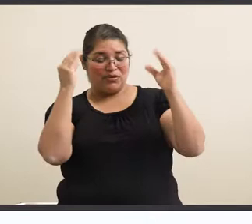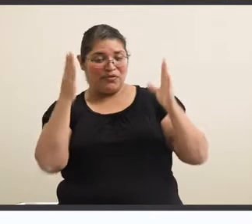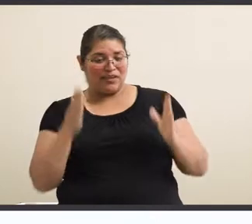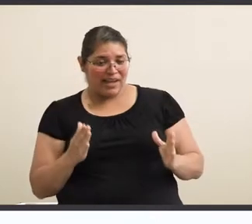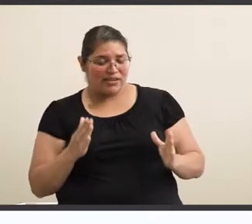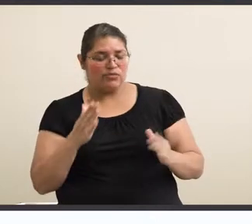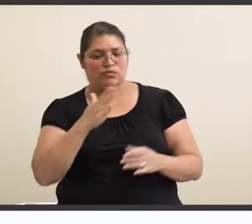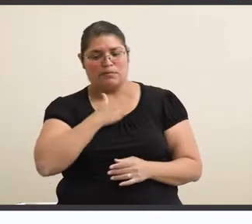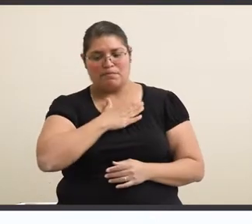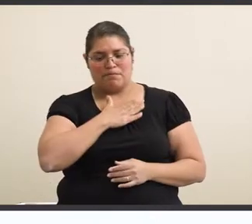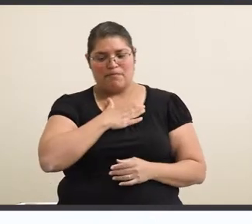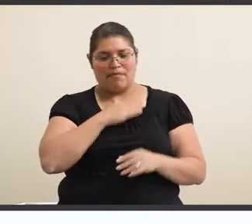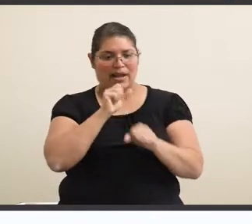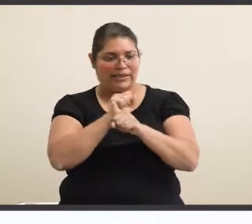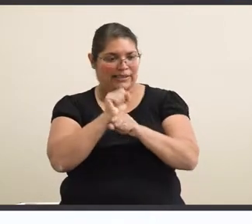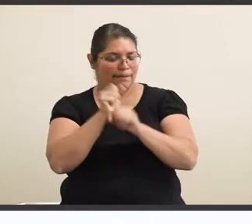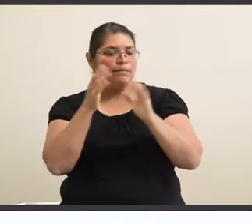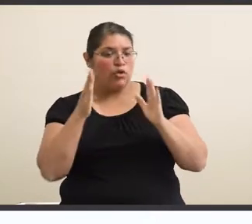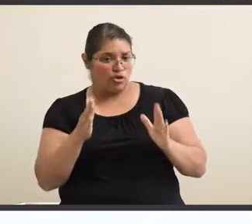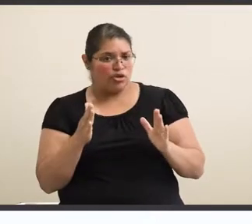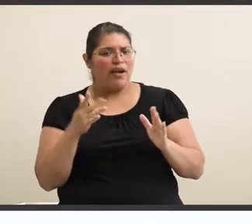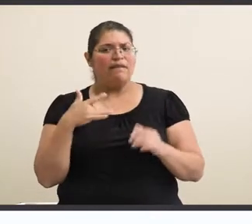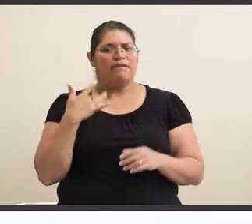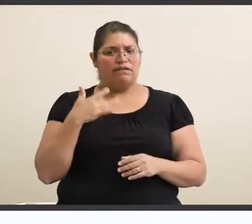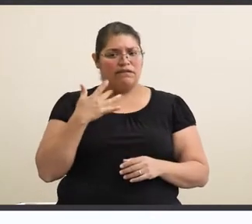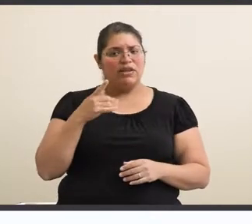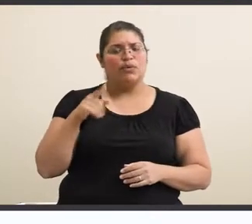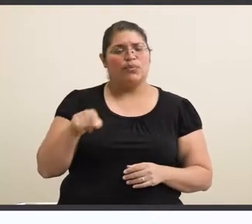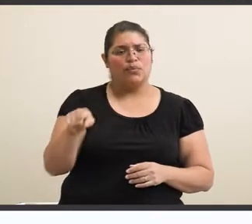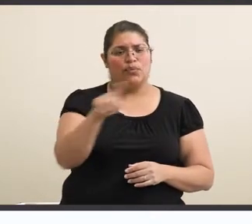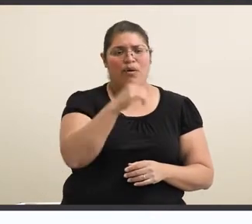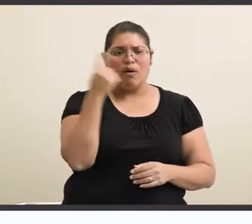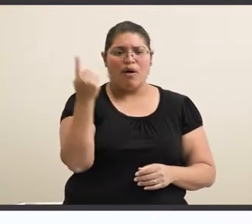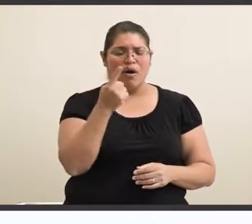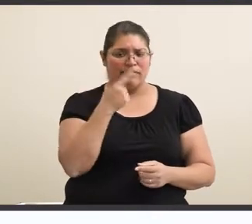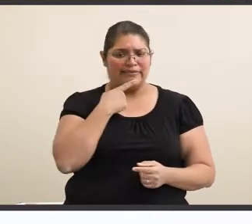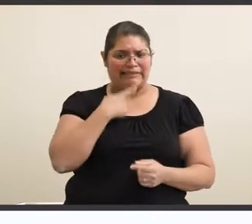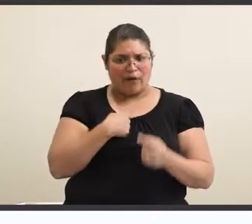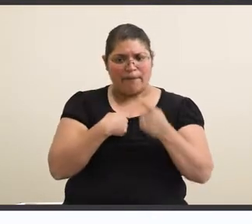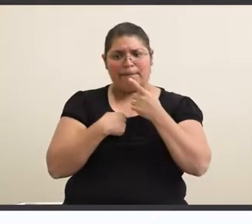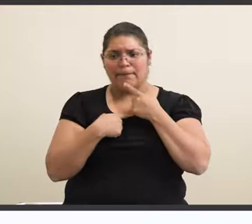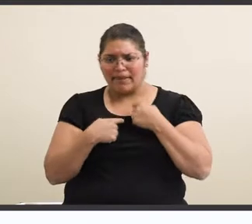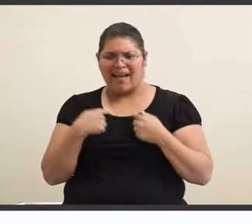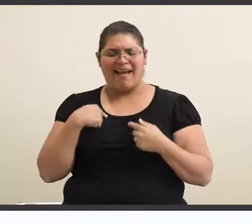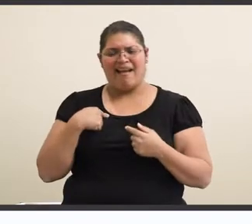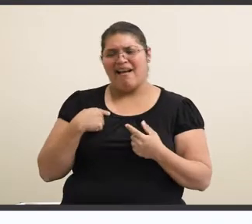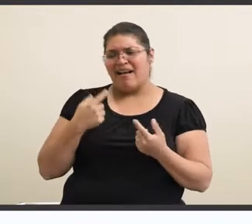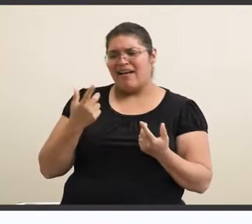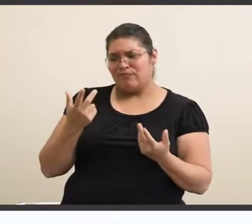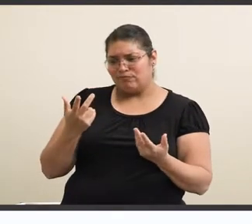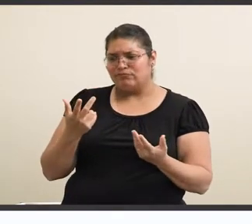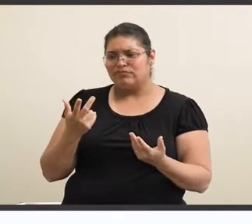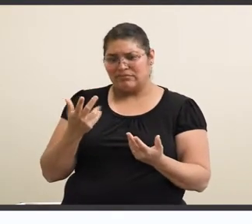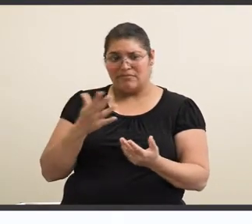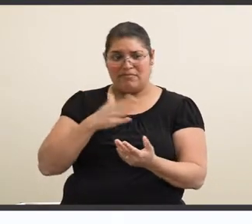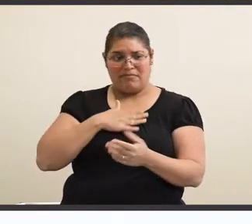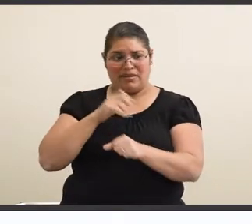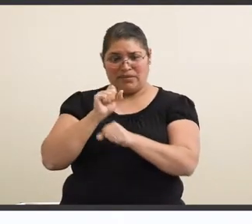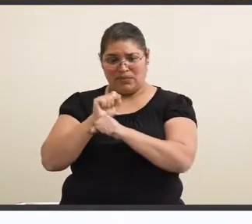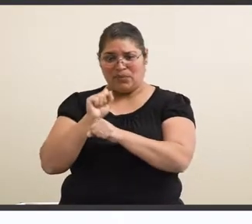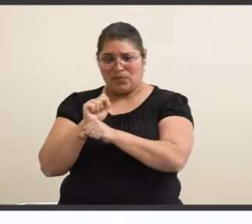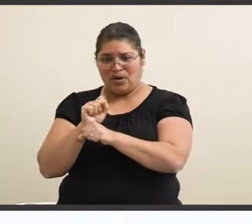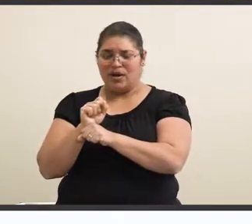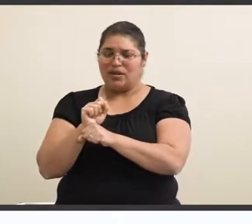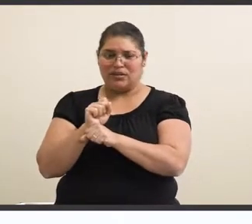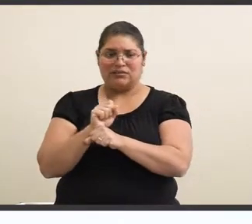or my employers, I feel like they always tell me that I've done a superb work compared